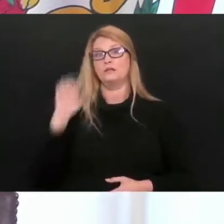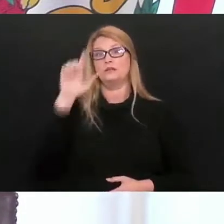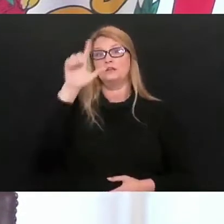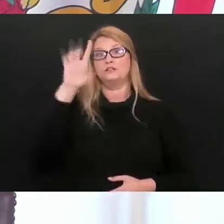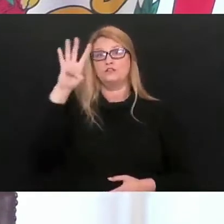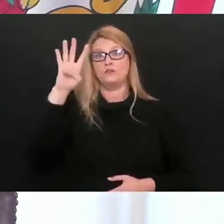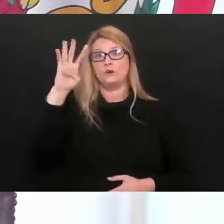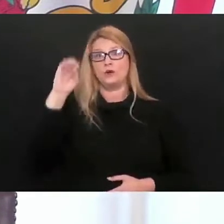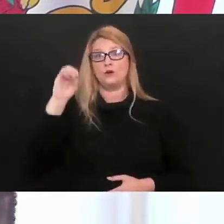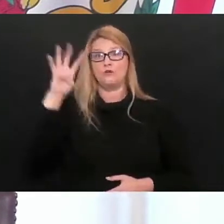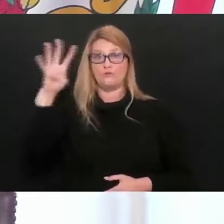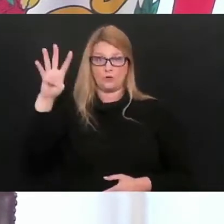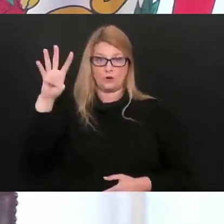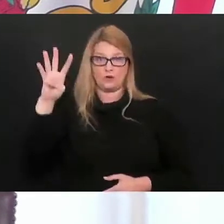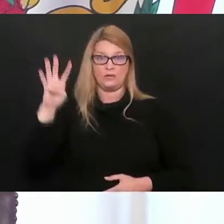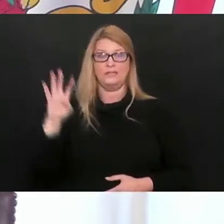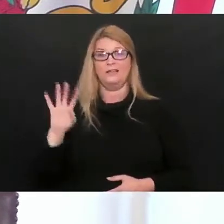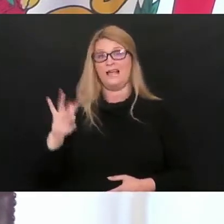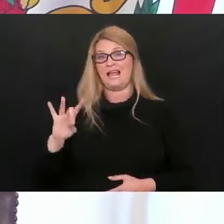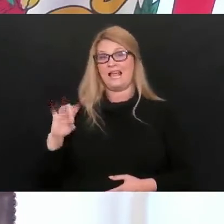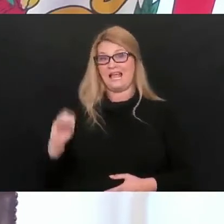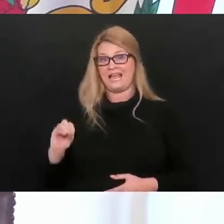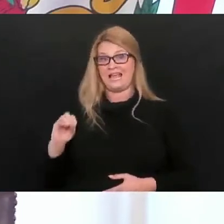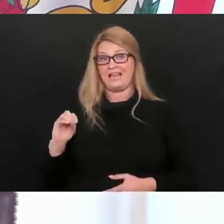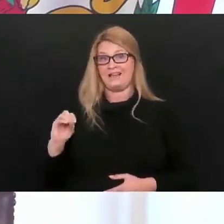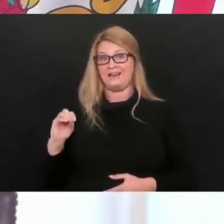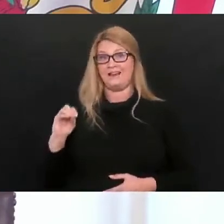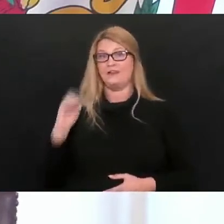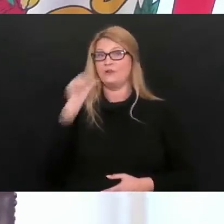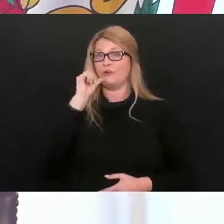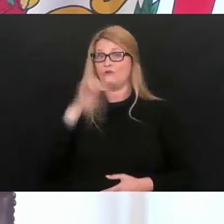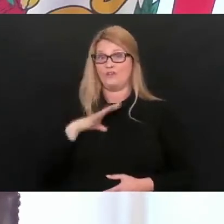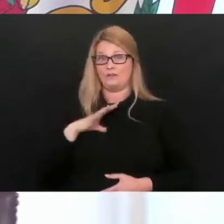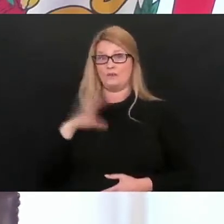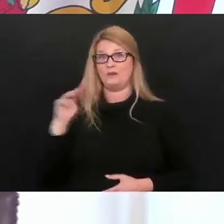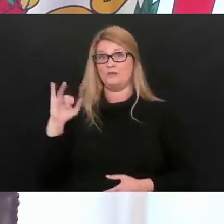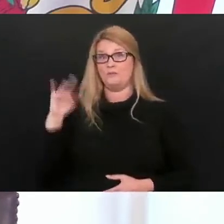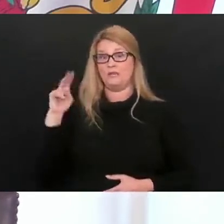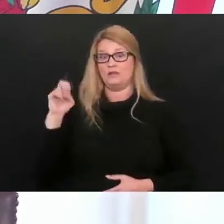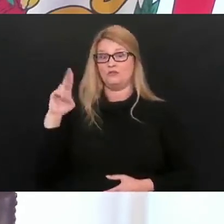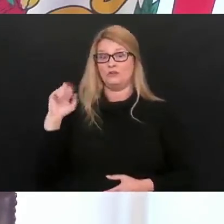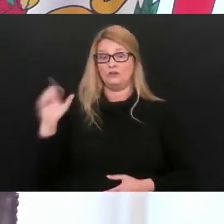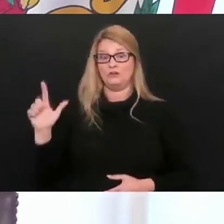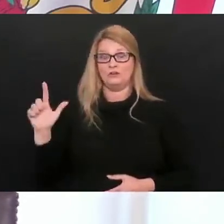,404th death is an 80-year-old female from Mineral County.